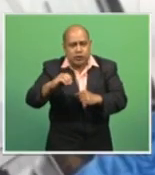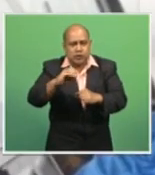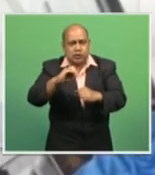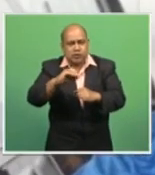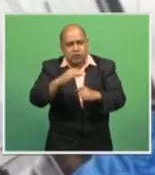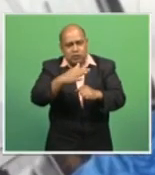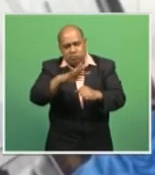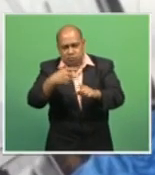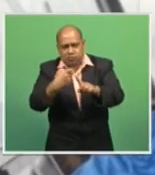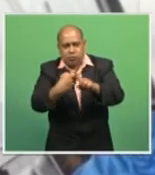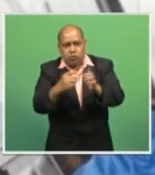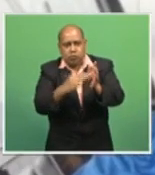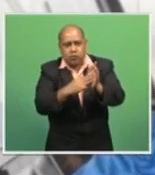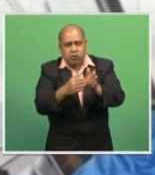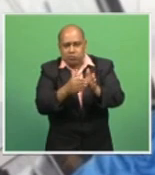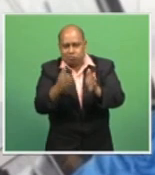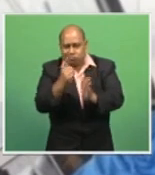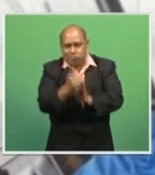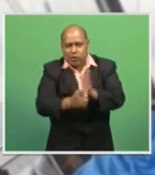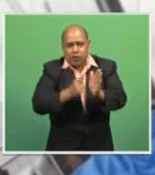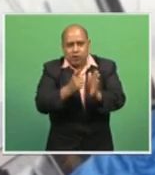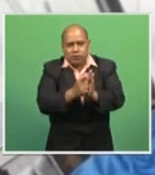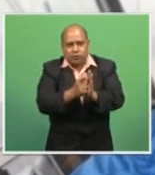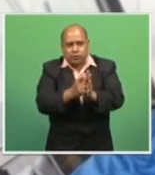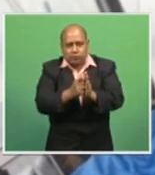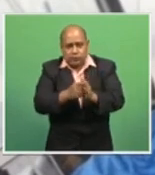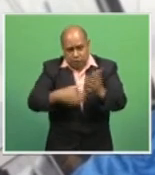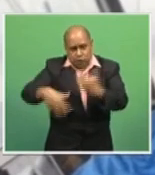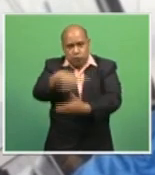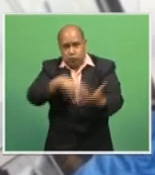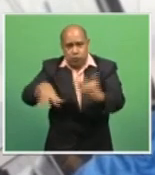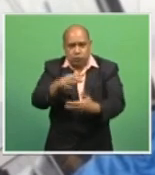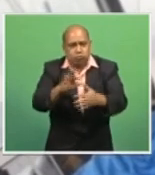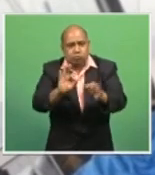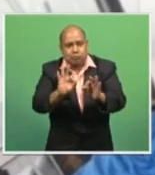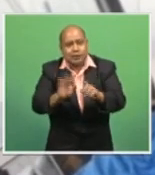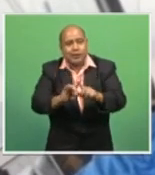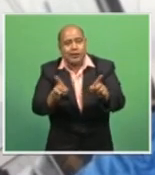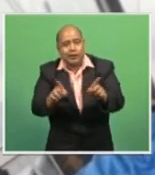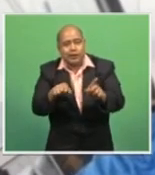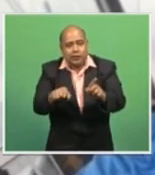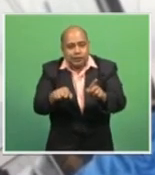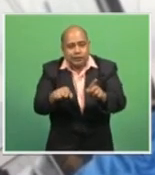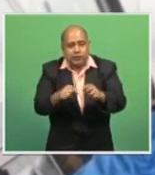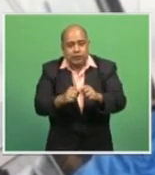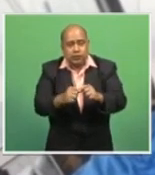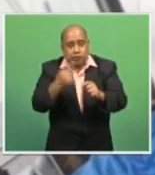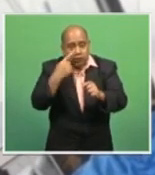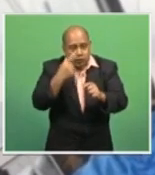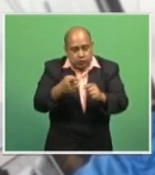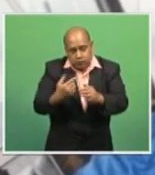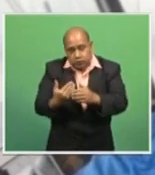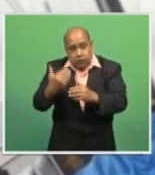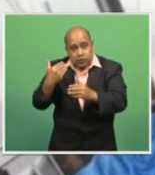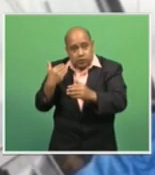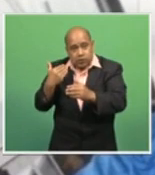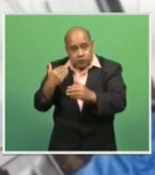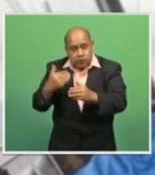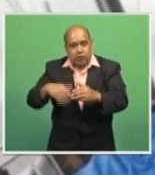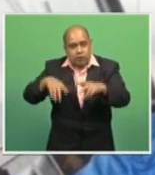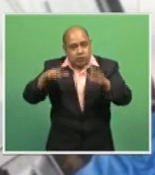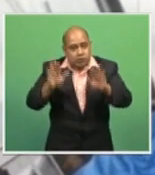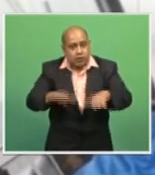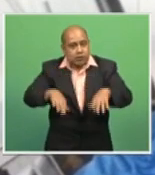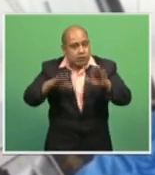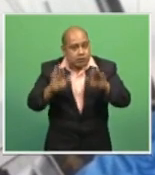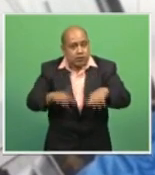hour. We may not be facing another cyclone, but as we've tragically seen before, heavy rains can cost